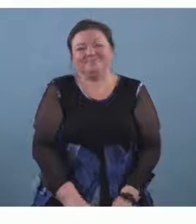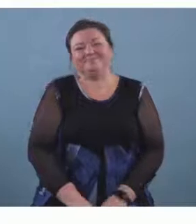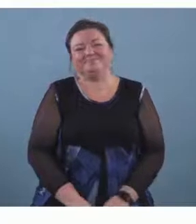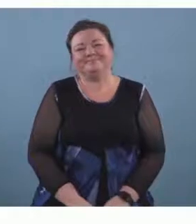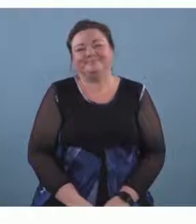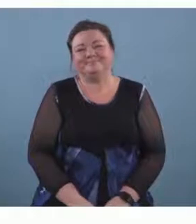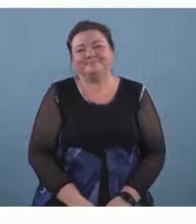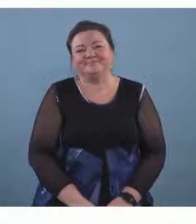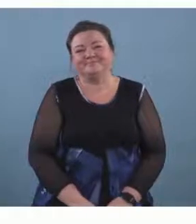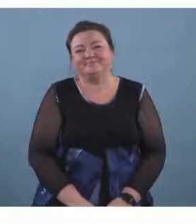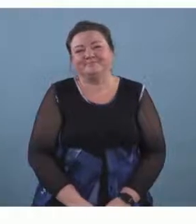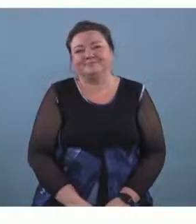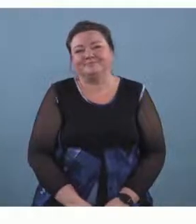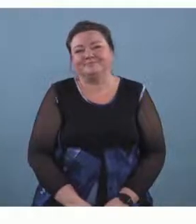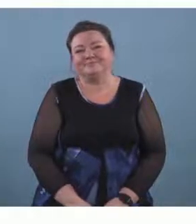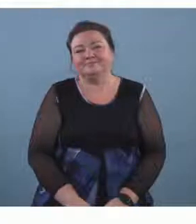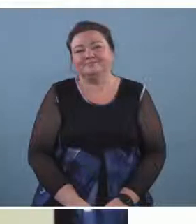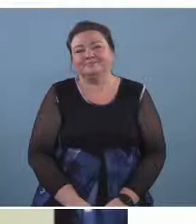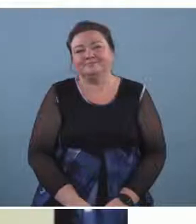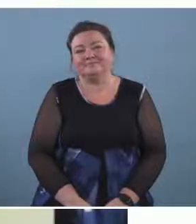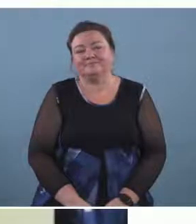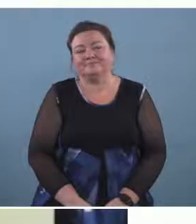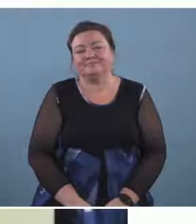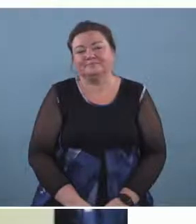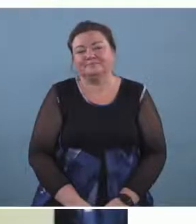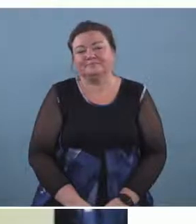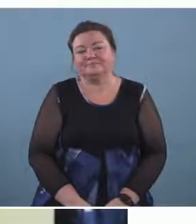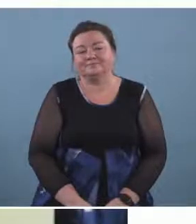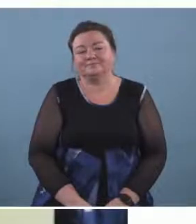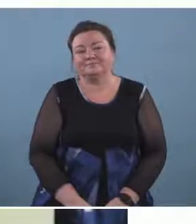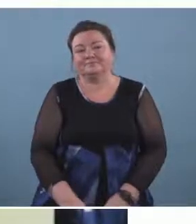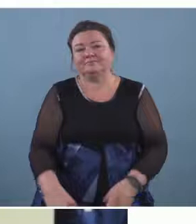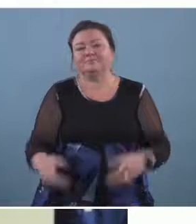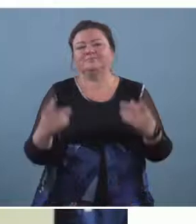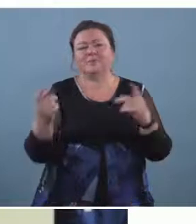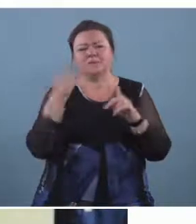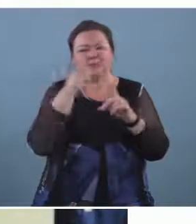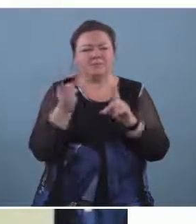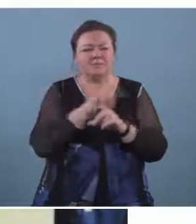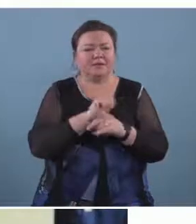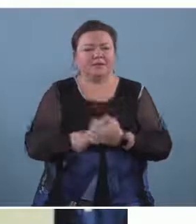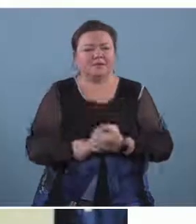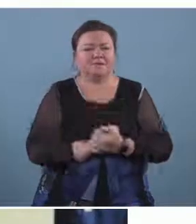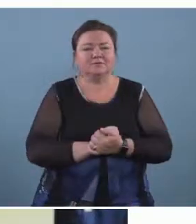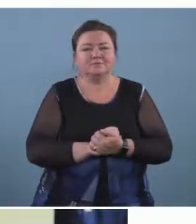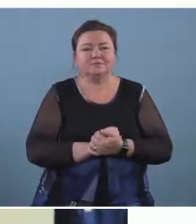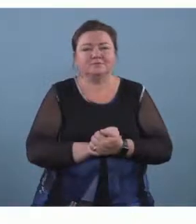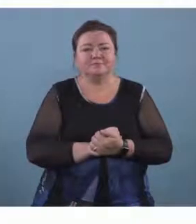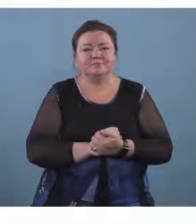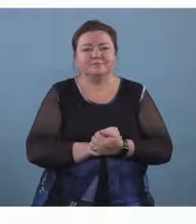so i would like to ask you on how i'm sorry can we go back to the previous one please